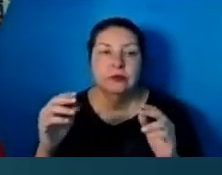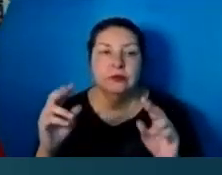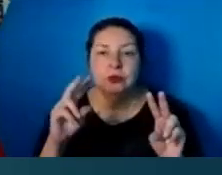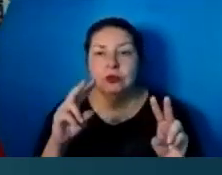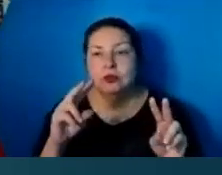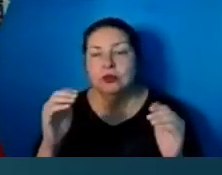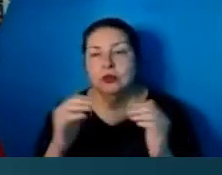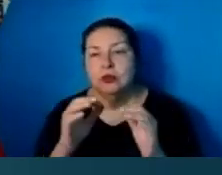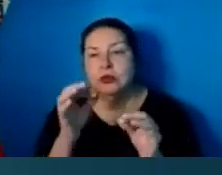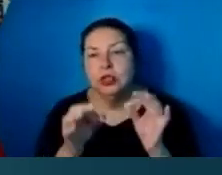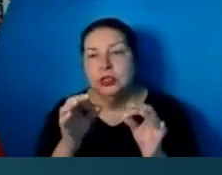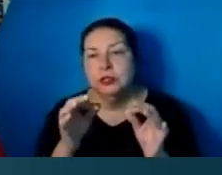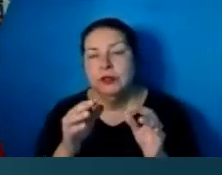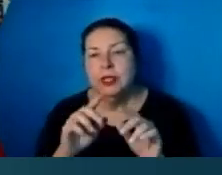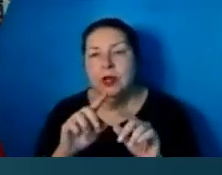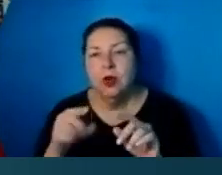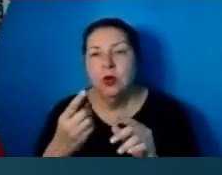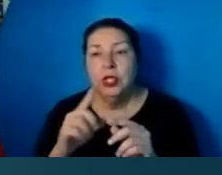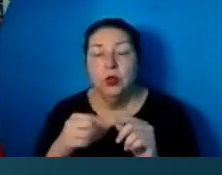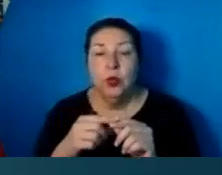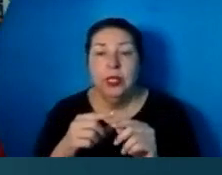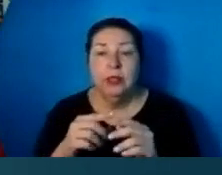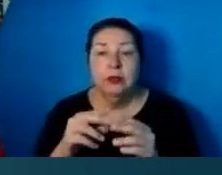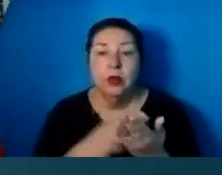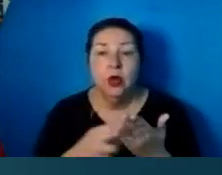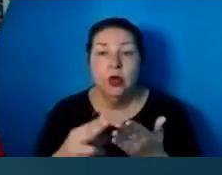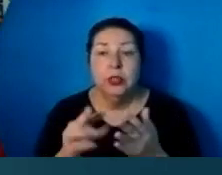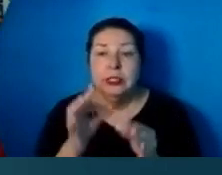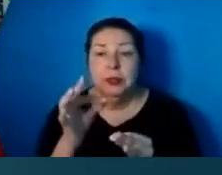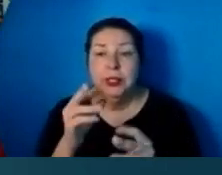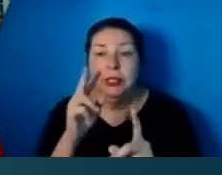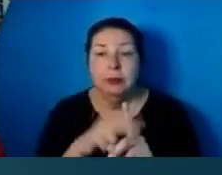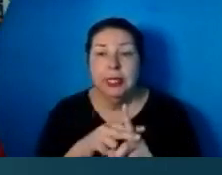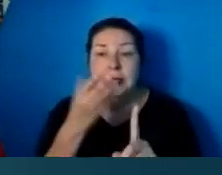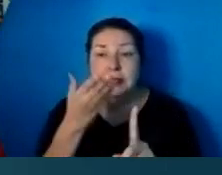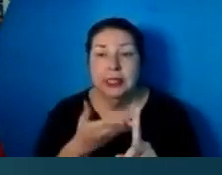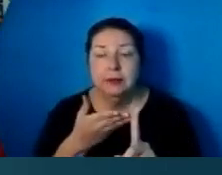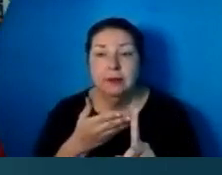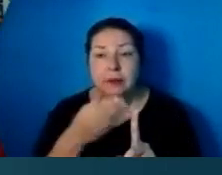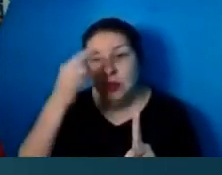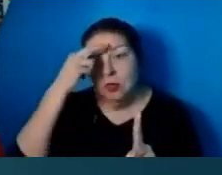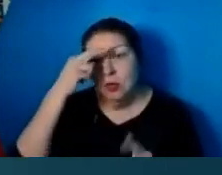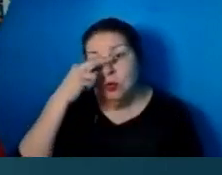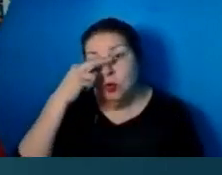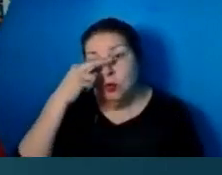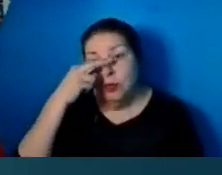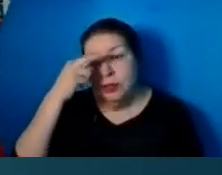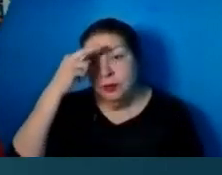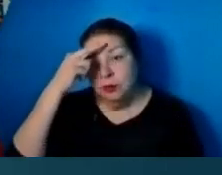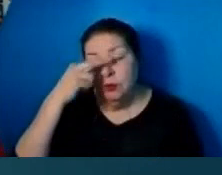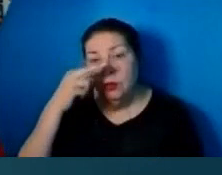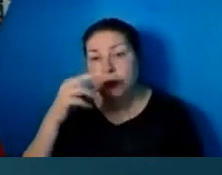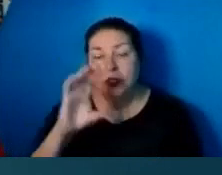applies Christ to them. The Roman Church, a human ascents to